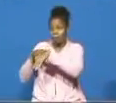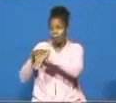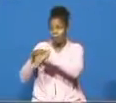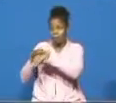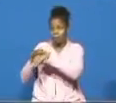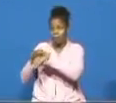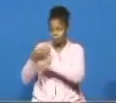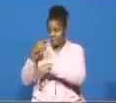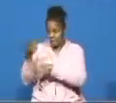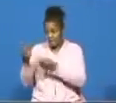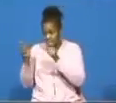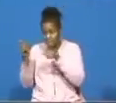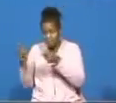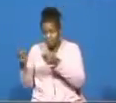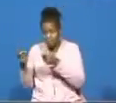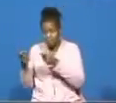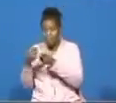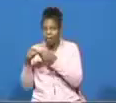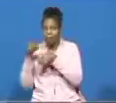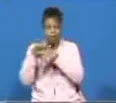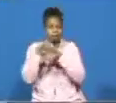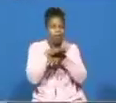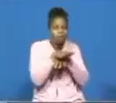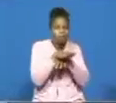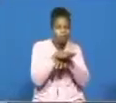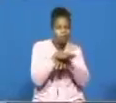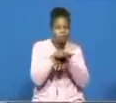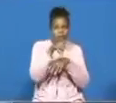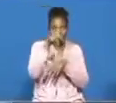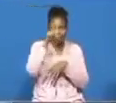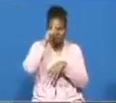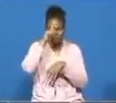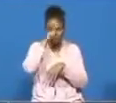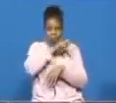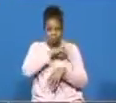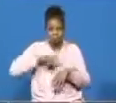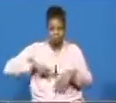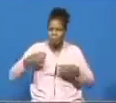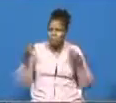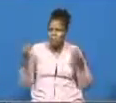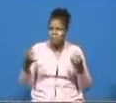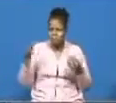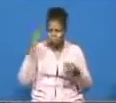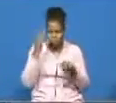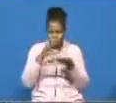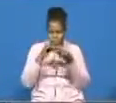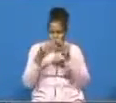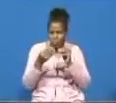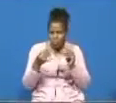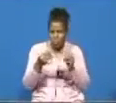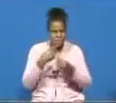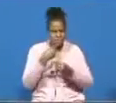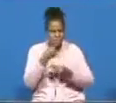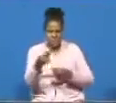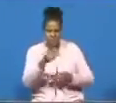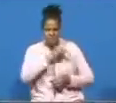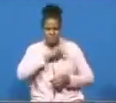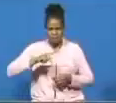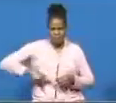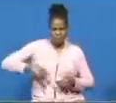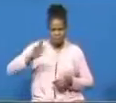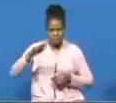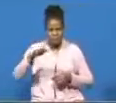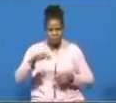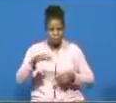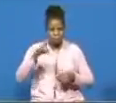moses uh and sent moses to pharaoh many of us know the story declaring to pharaoh oh pharaoh let